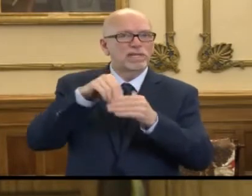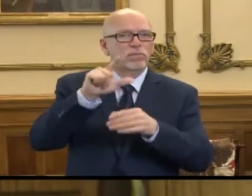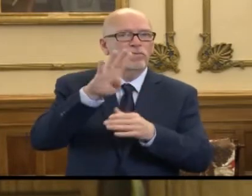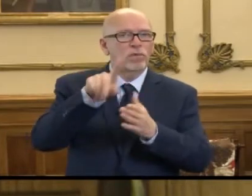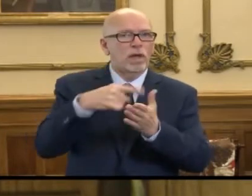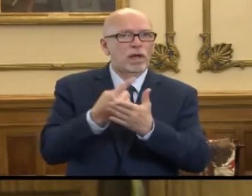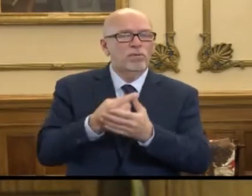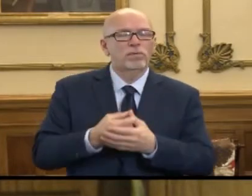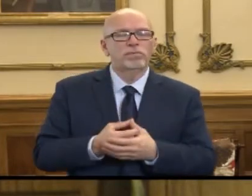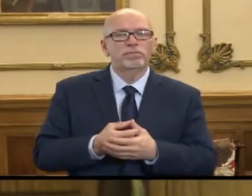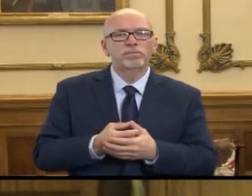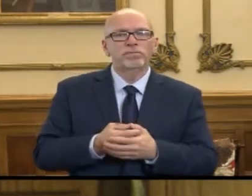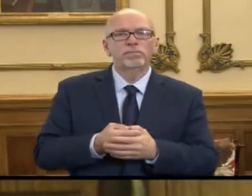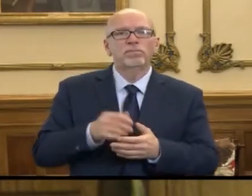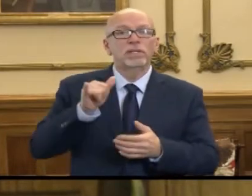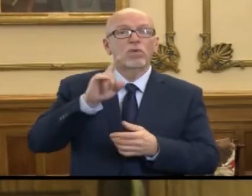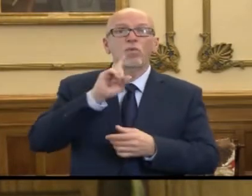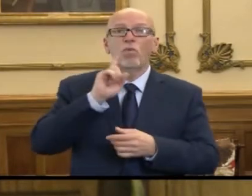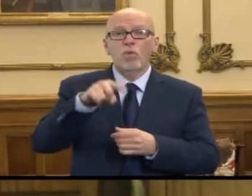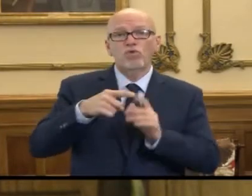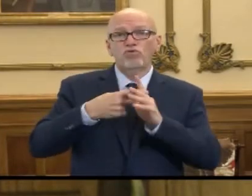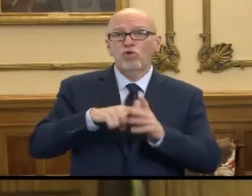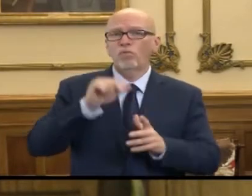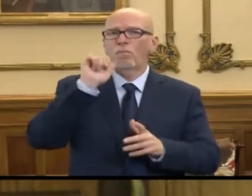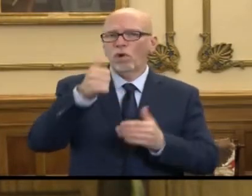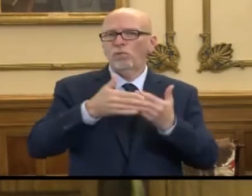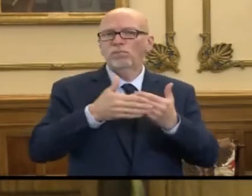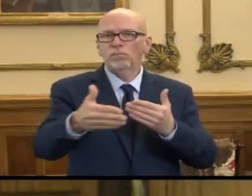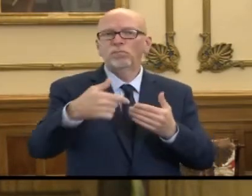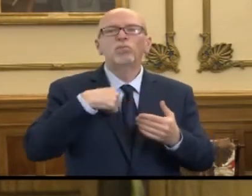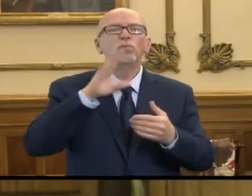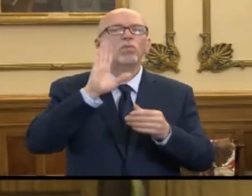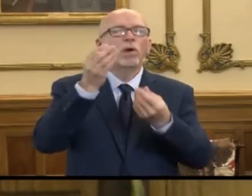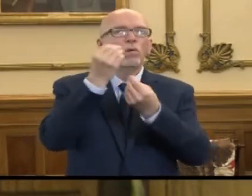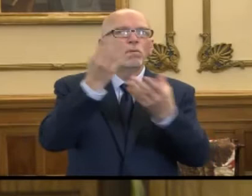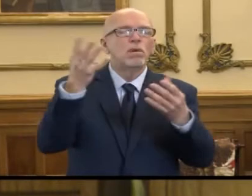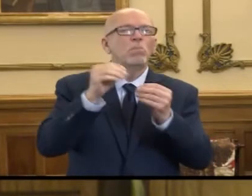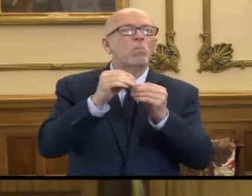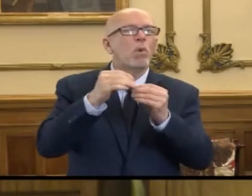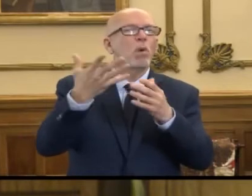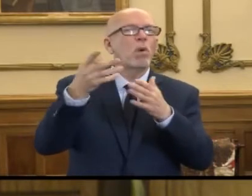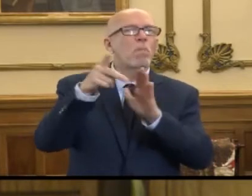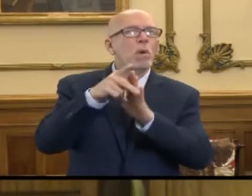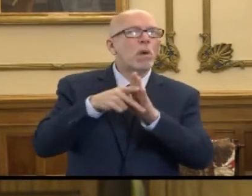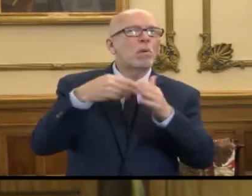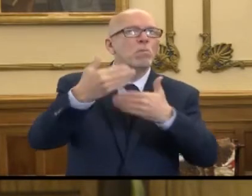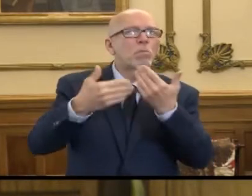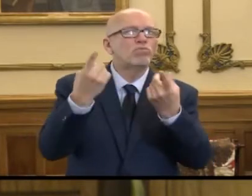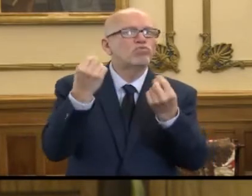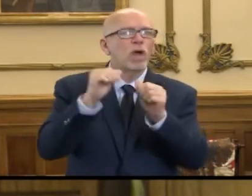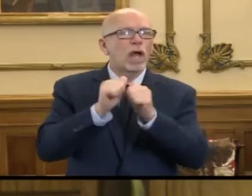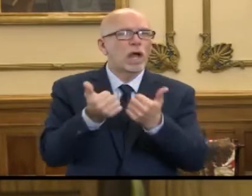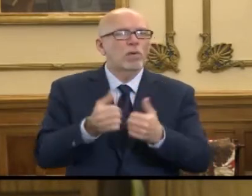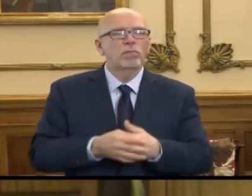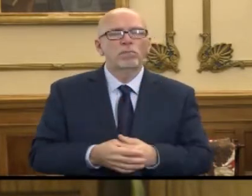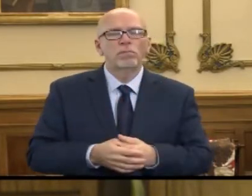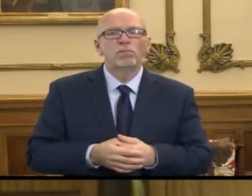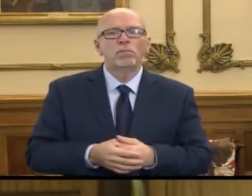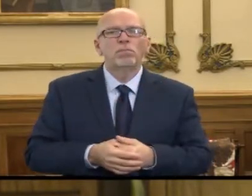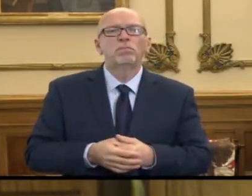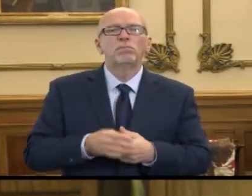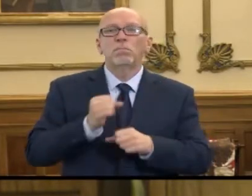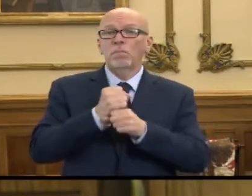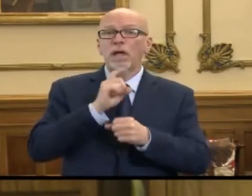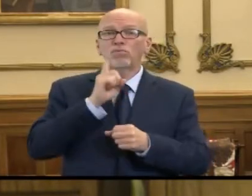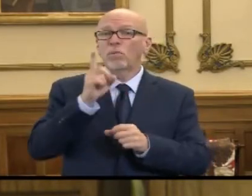hours. This order takes effect tomorrow, and we'll be sending out more guidance today explaining how you can do this. The purpose is to ensure